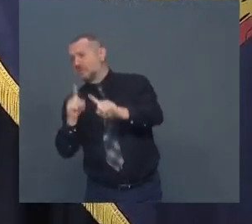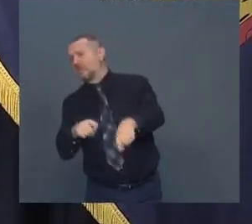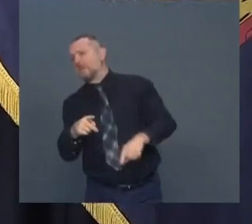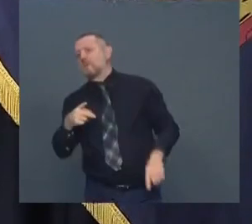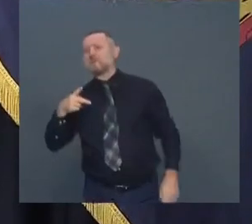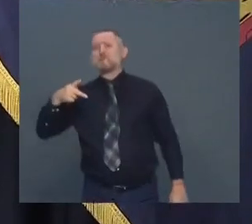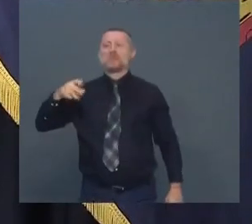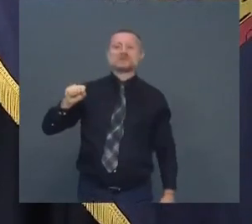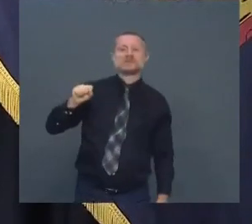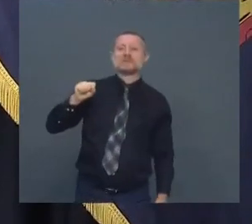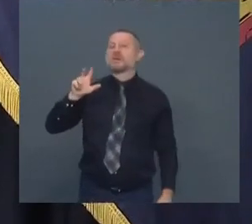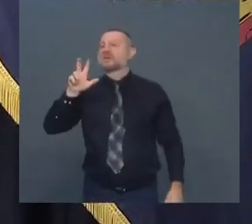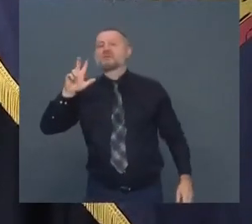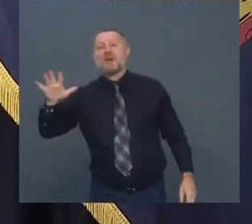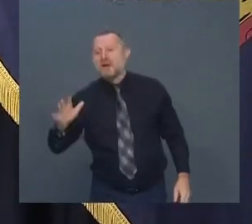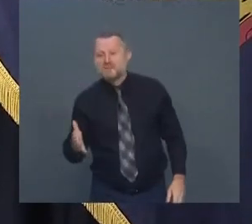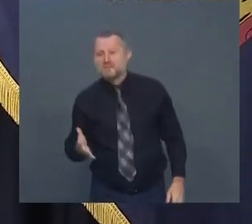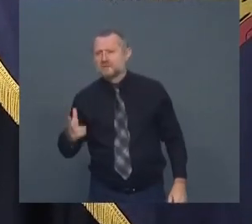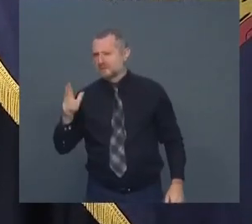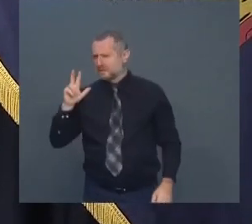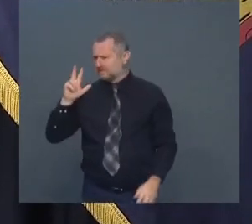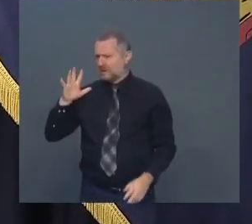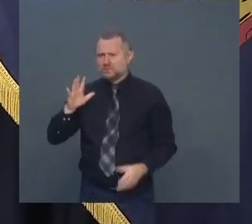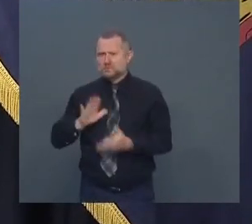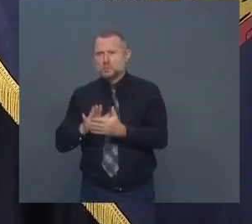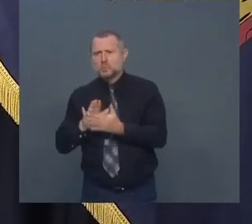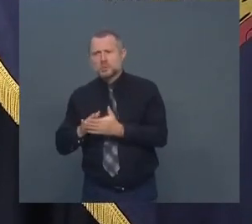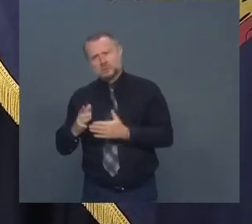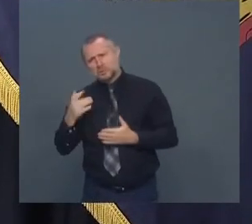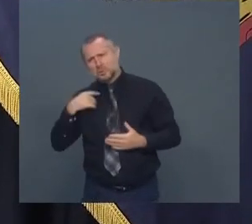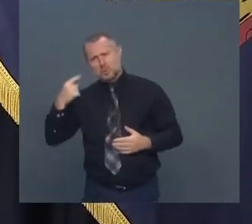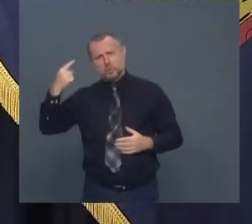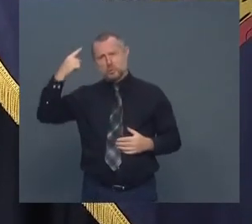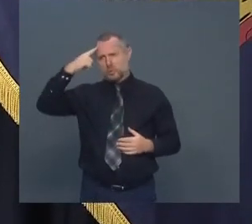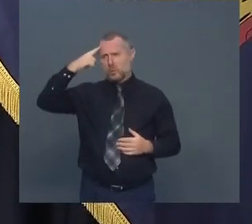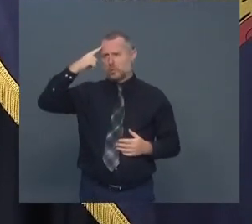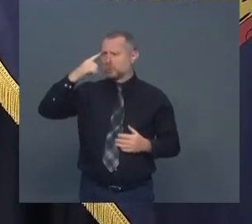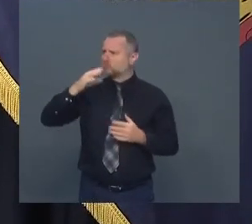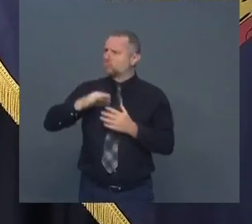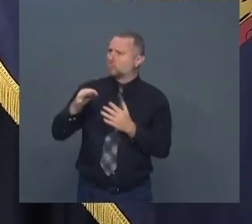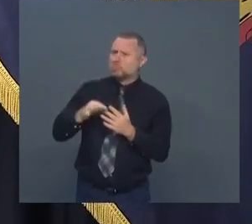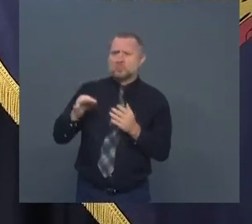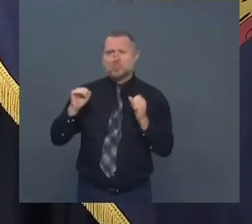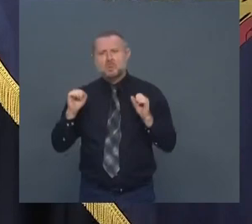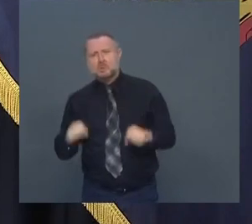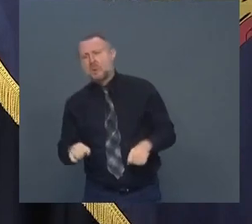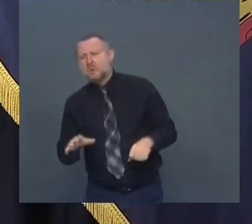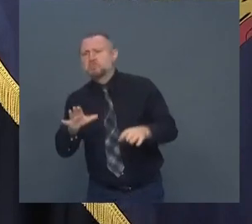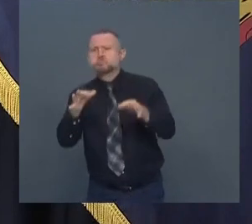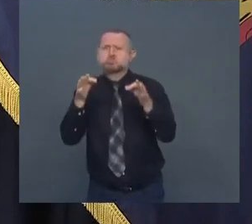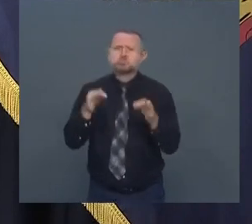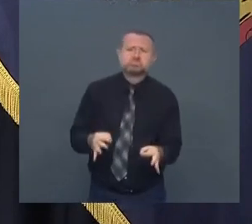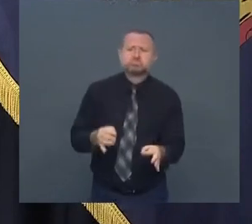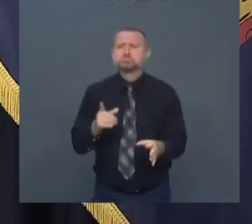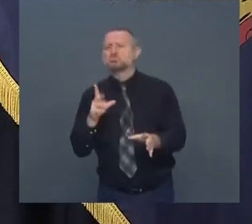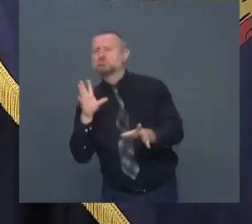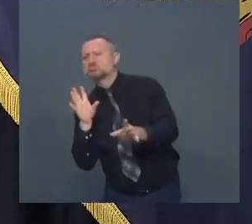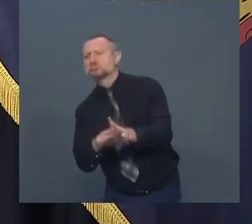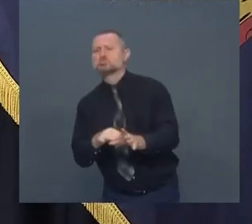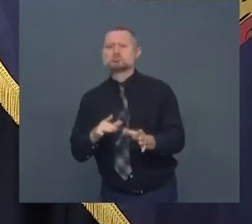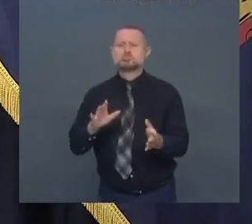PS 35 doing no tests I thought it was optional why did PS 35 decide not to do it it's going to be my question